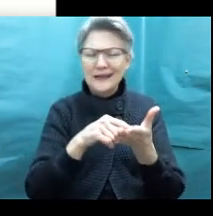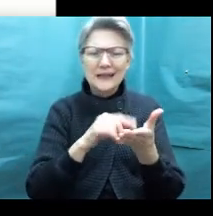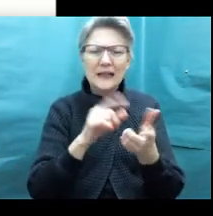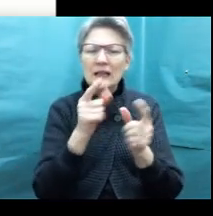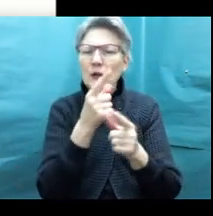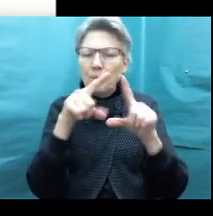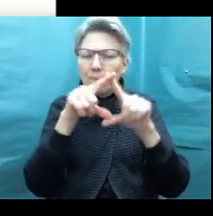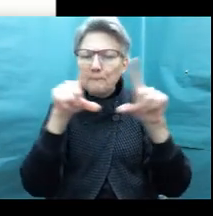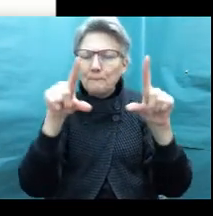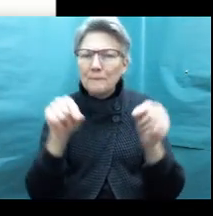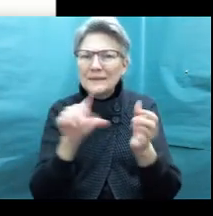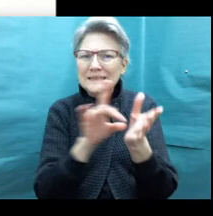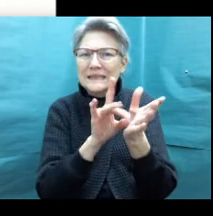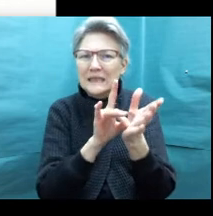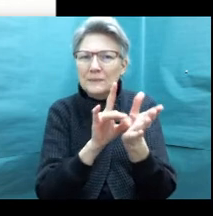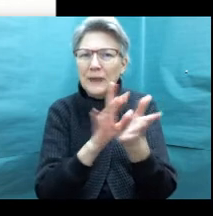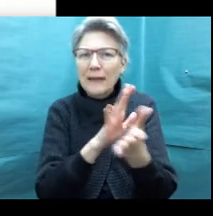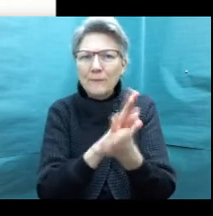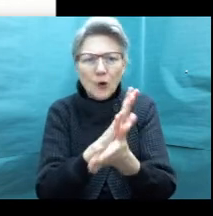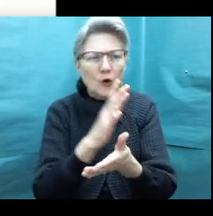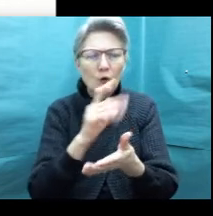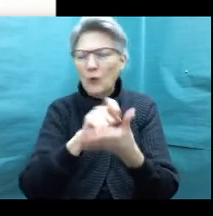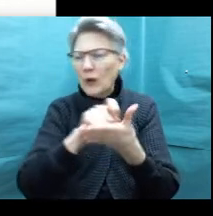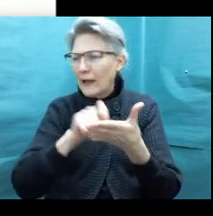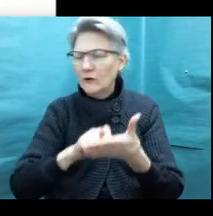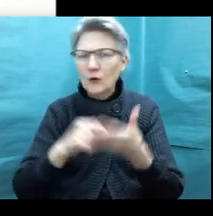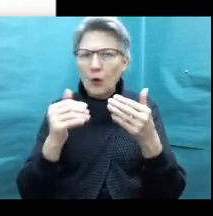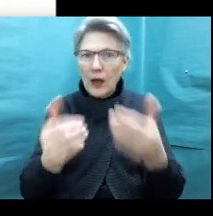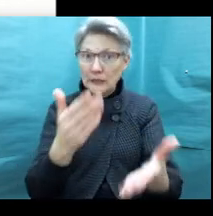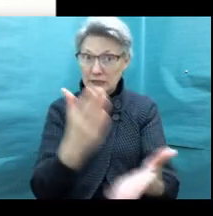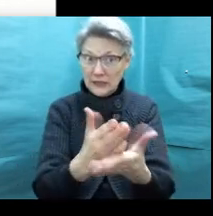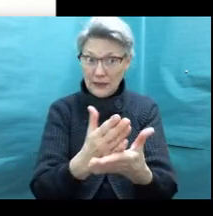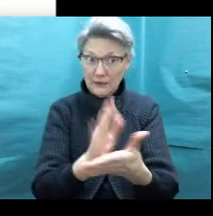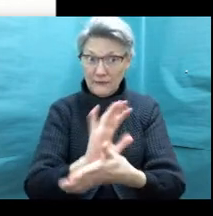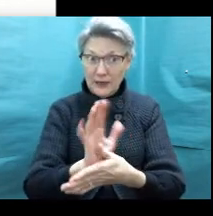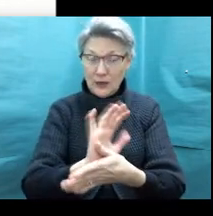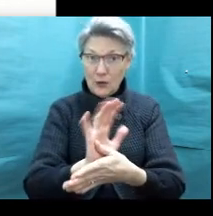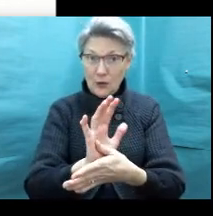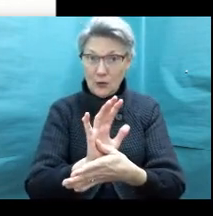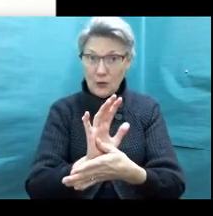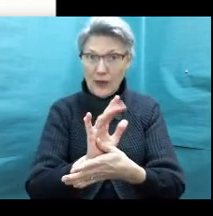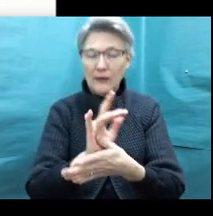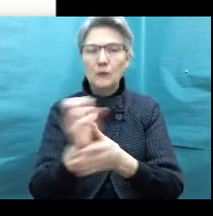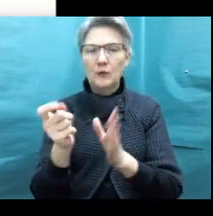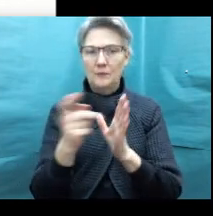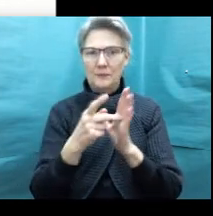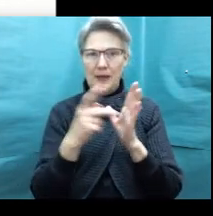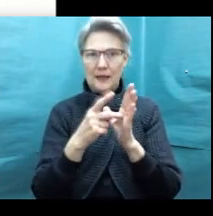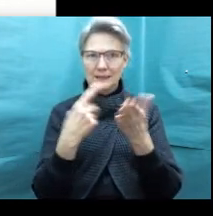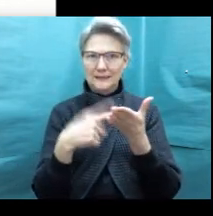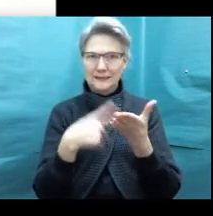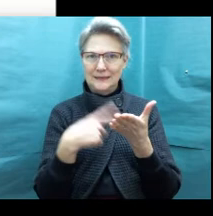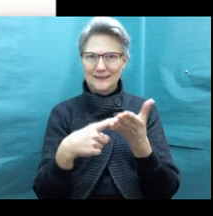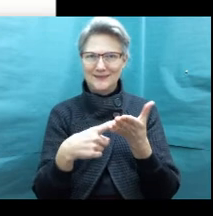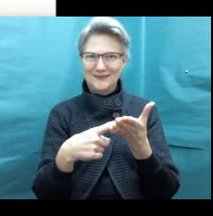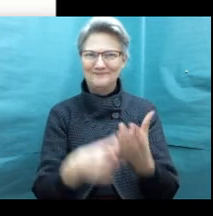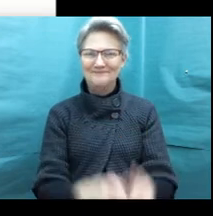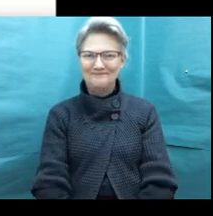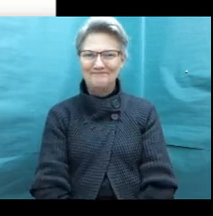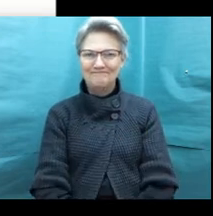paper, whatever you have in front of you. So go ahead and pause this video and then we'll come back and discuss our notes.